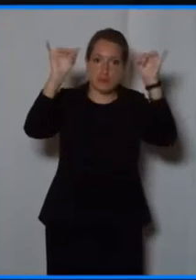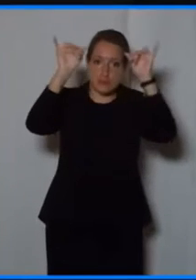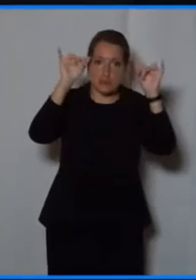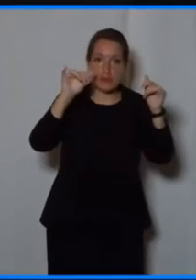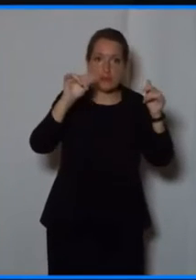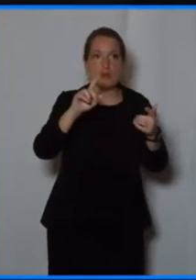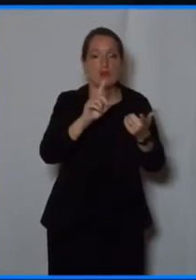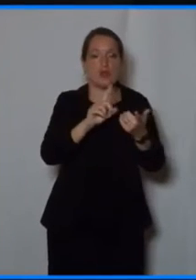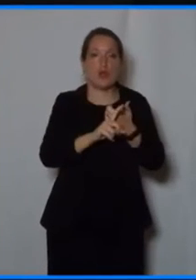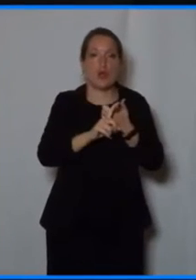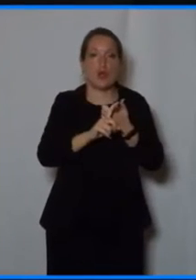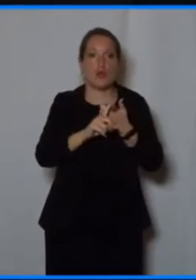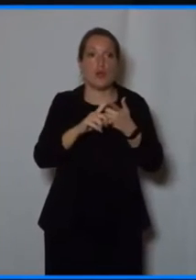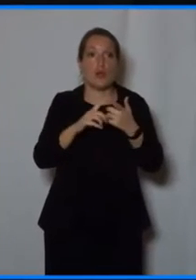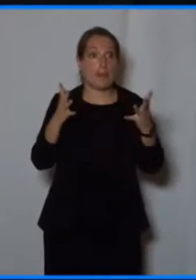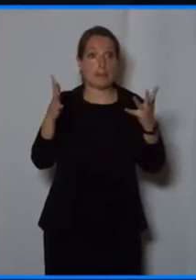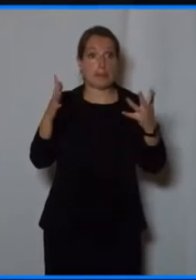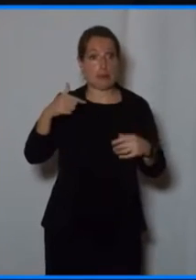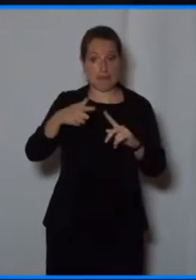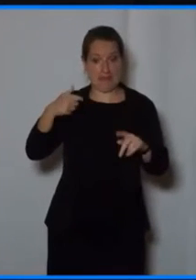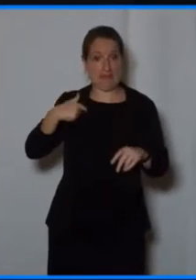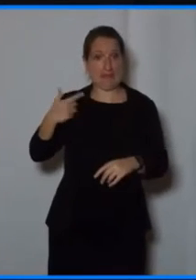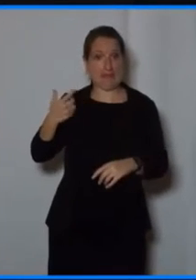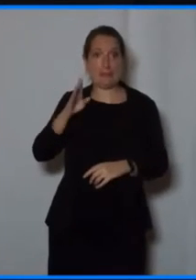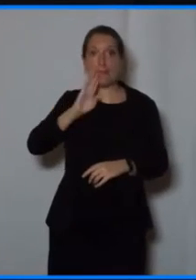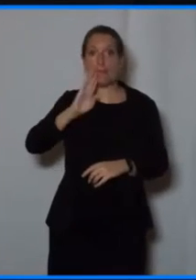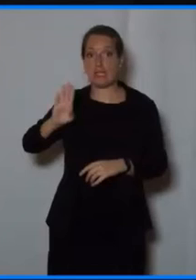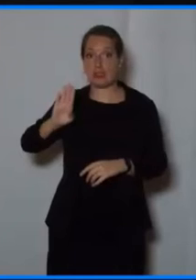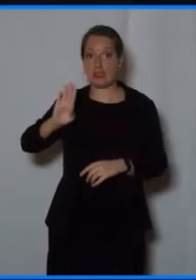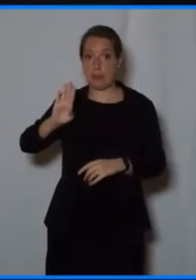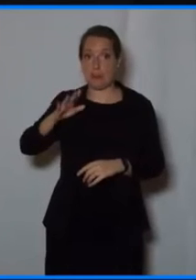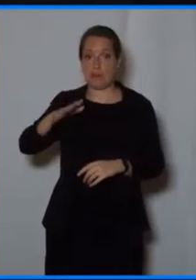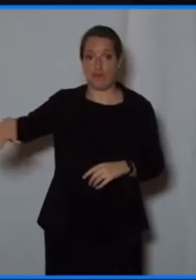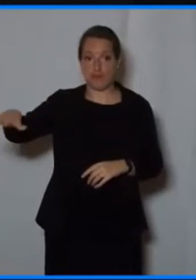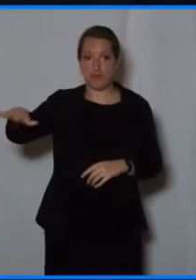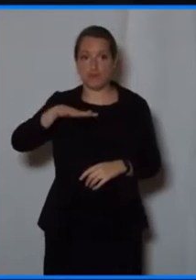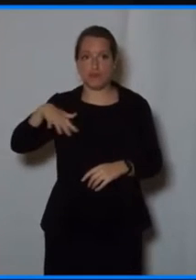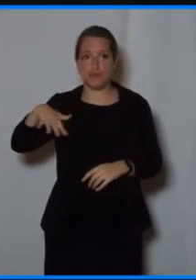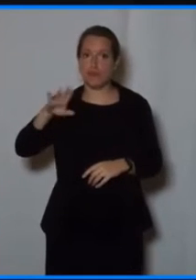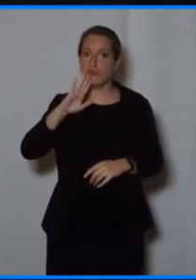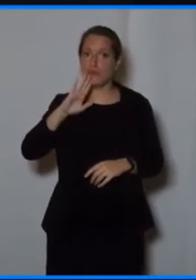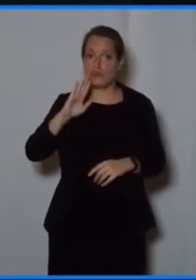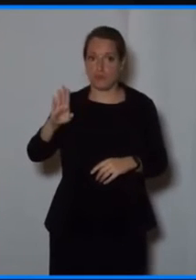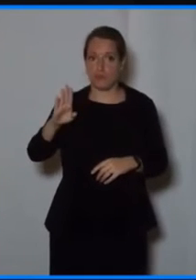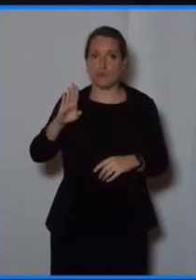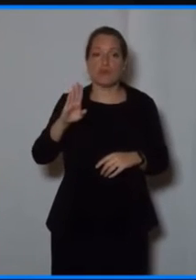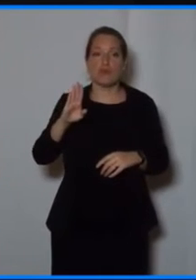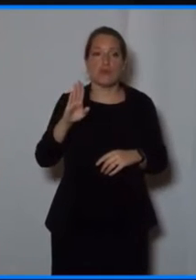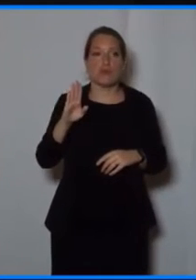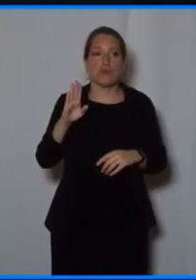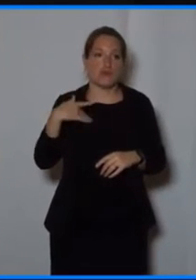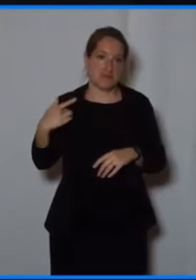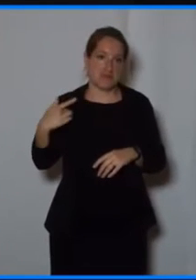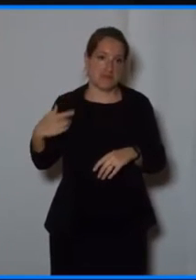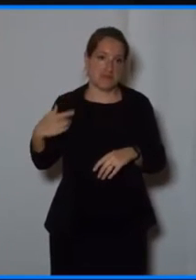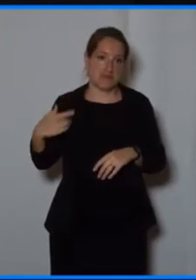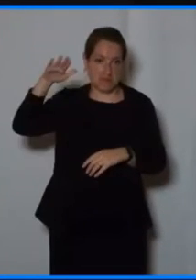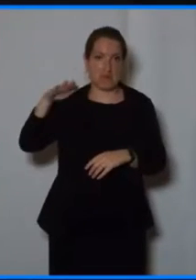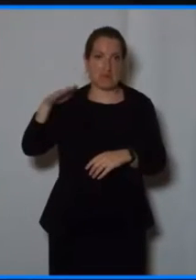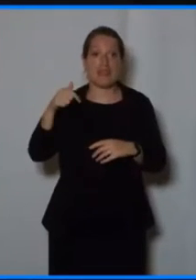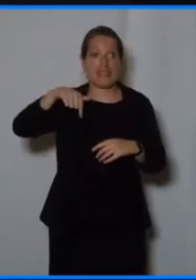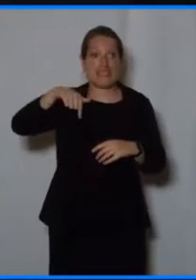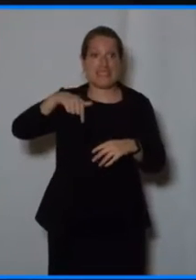But, for example, back home in Belgium, and I'm sure it's true in many other European countries, we are experimenting with drones, 5G,